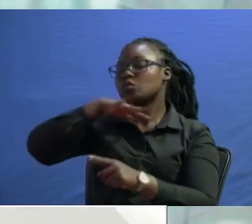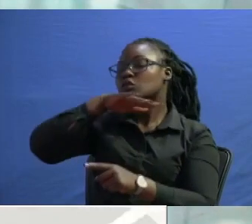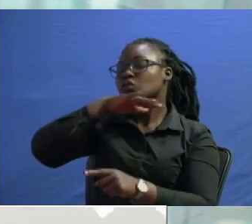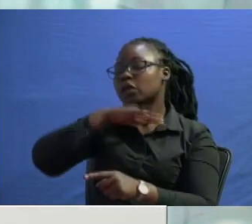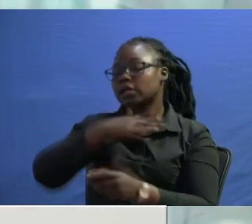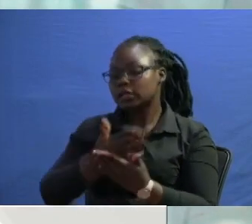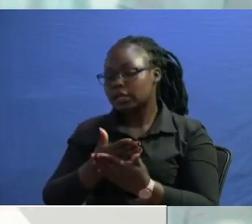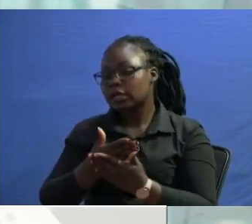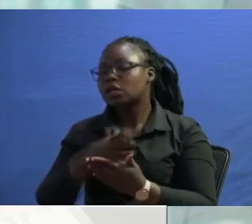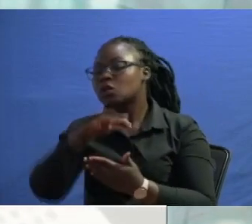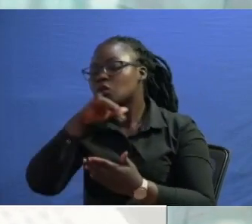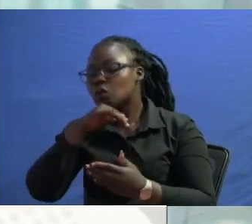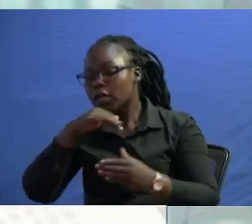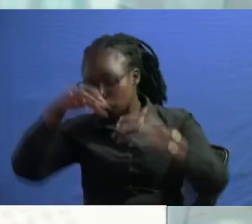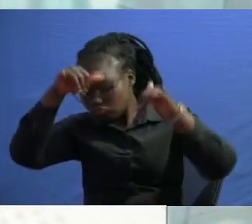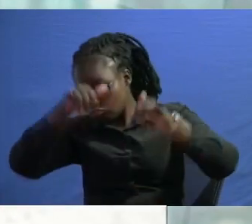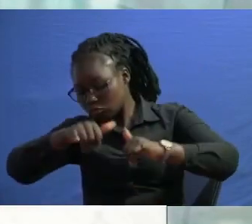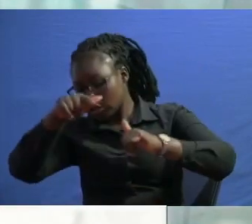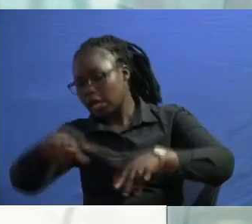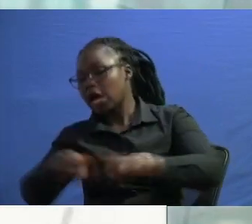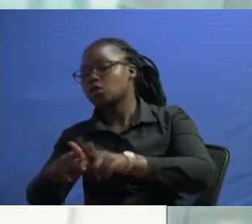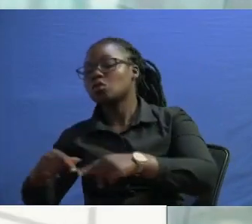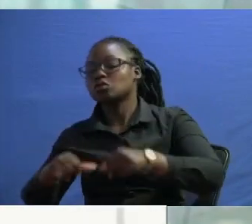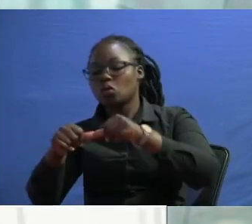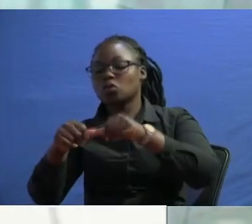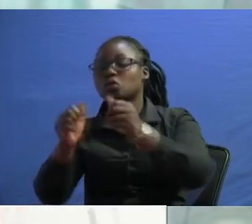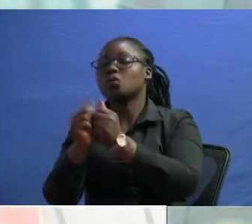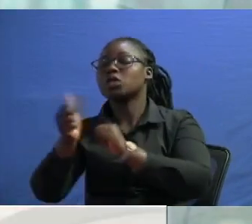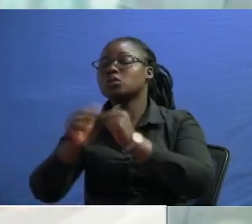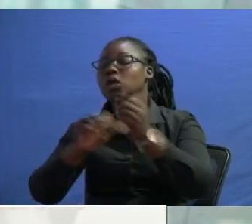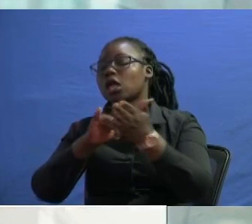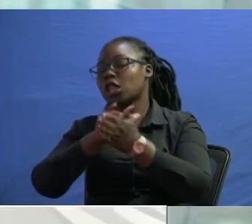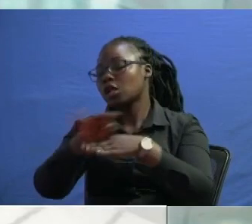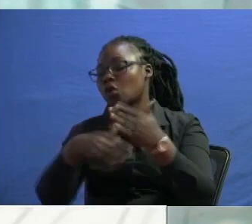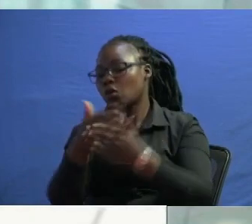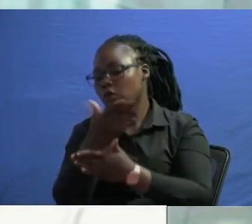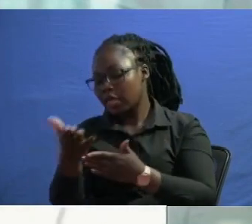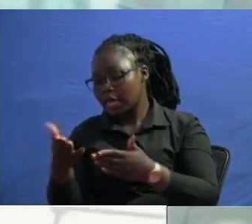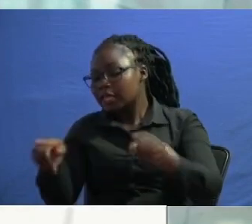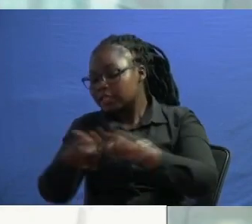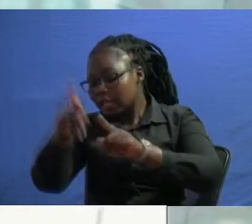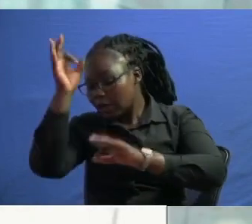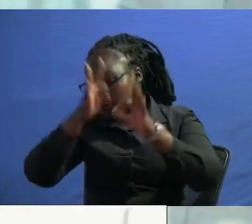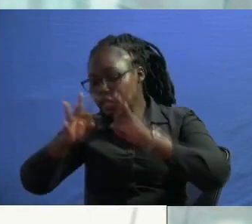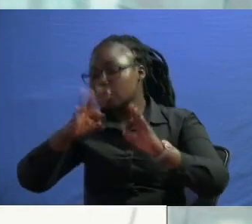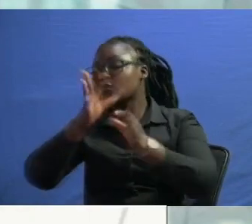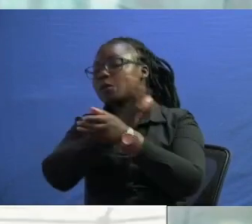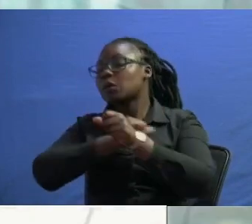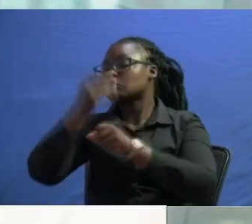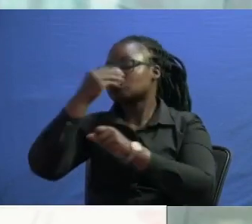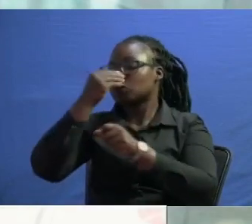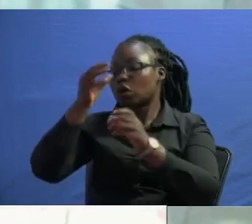existed and proceeded with duties that were there even if william ruto today resigns as the president